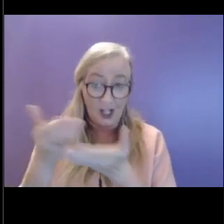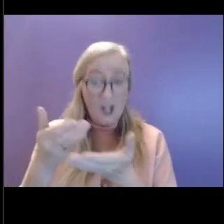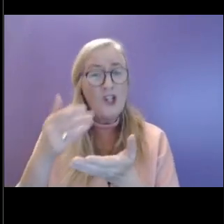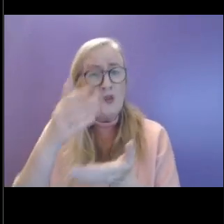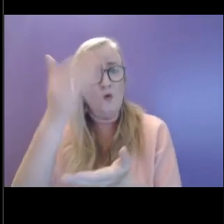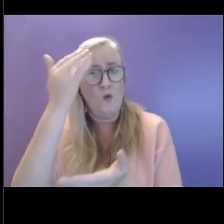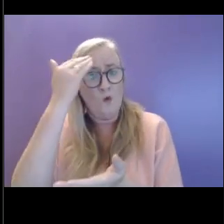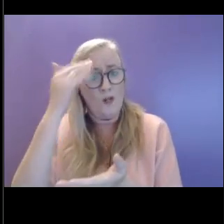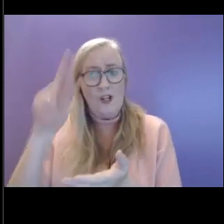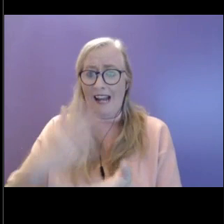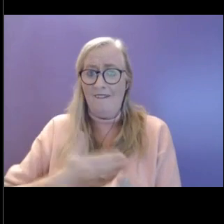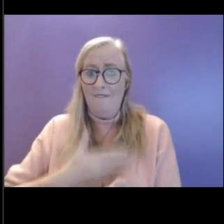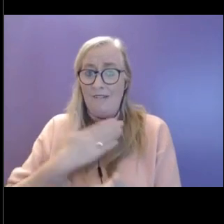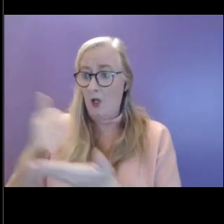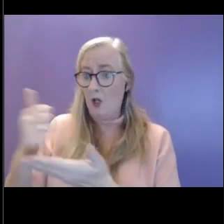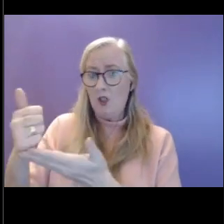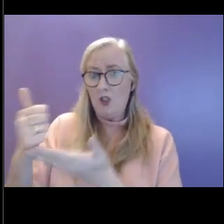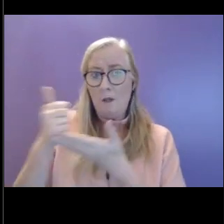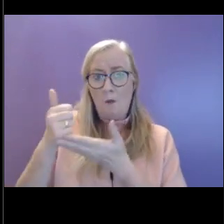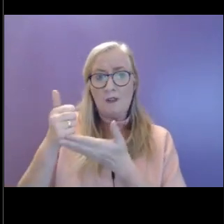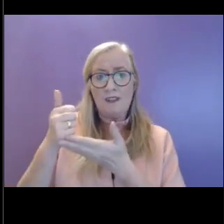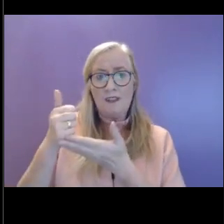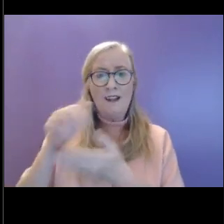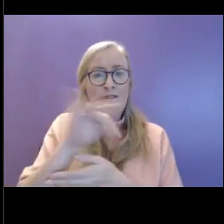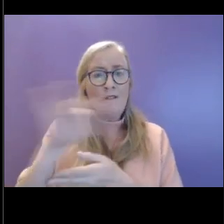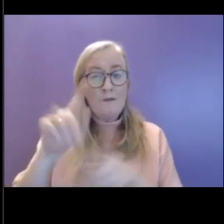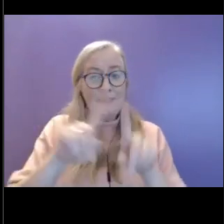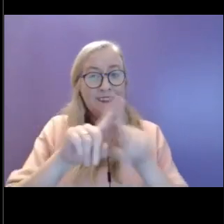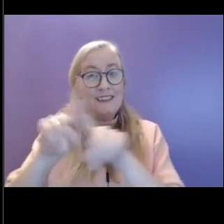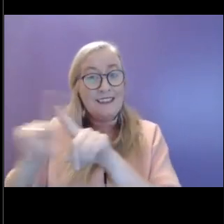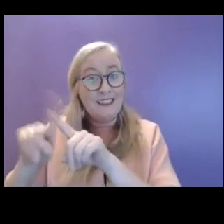by and different for different people that will be different.